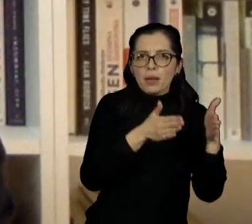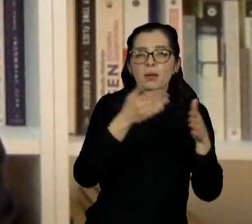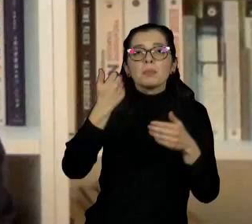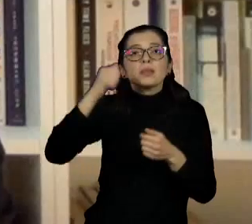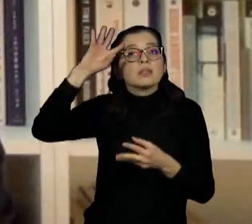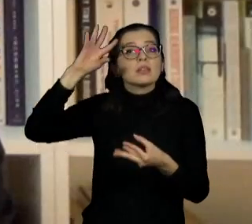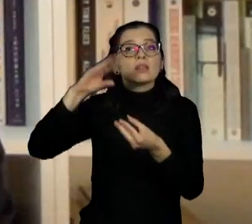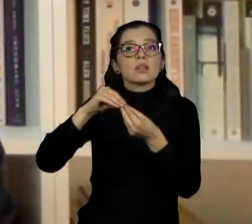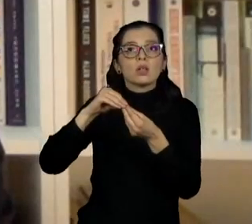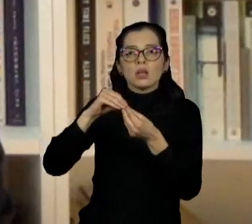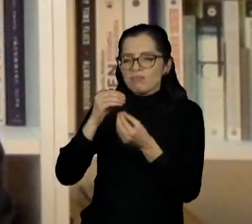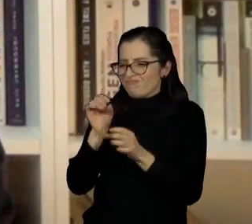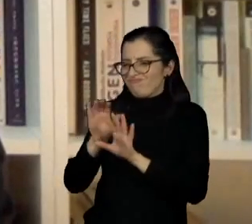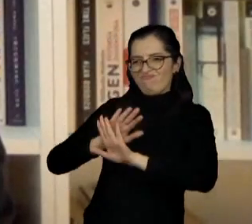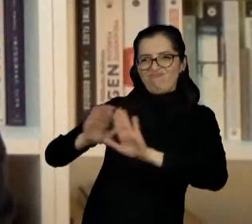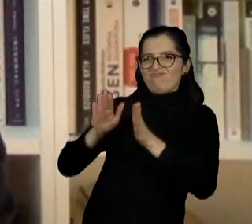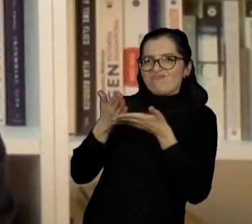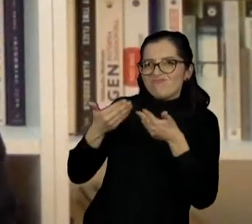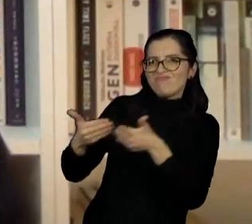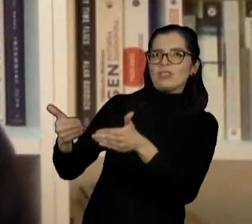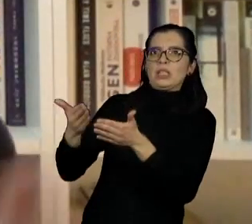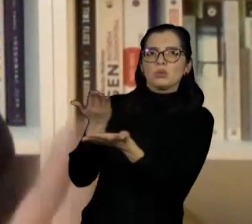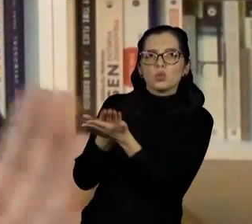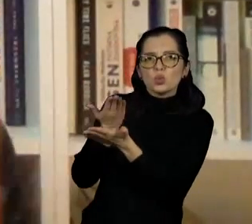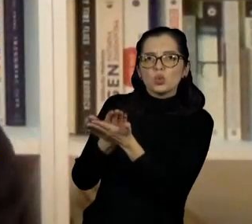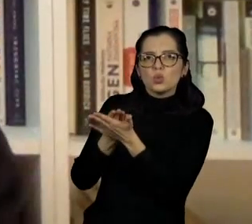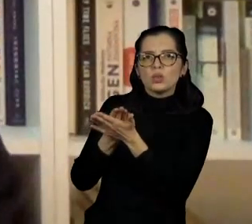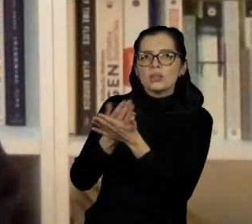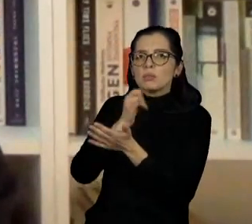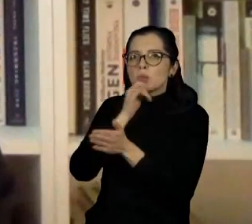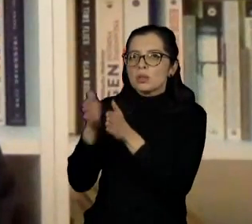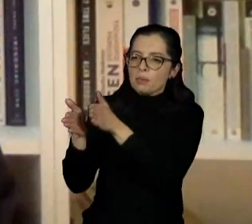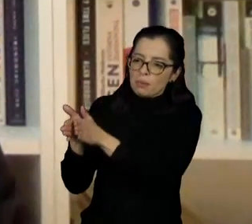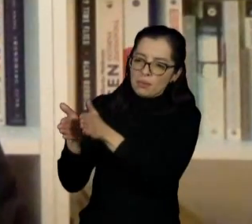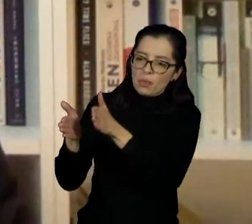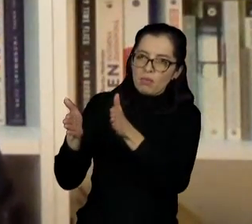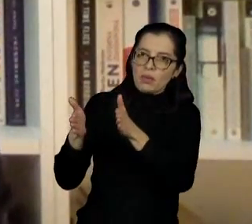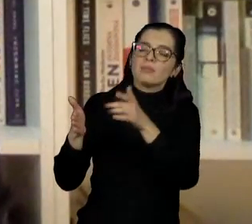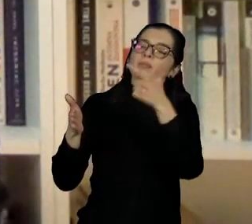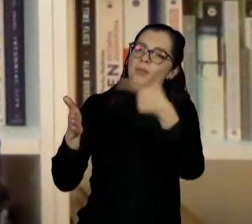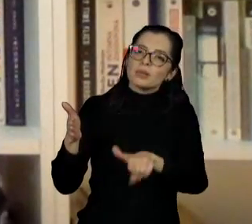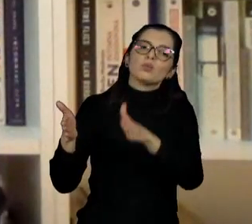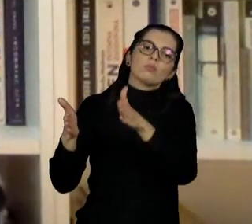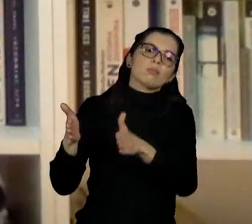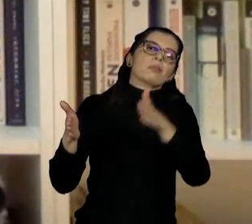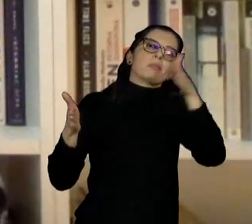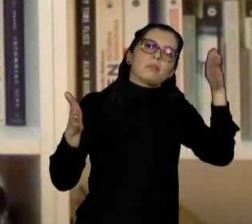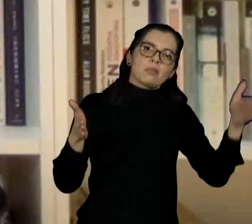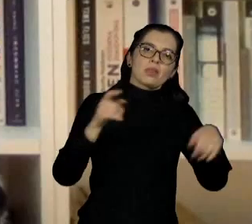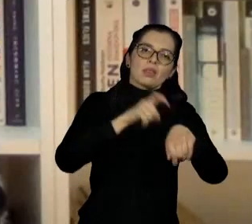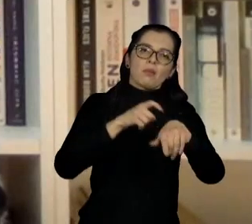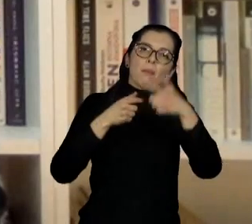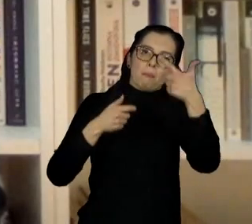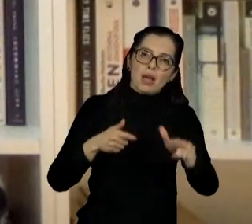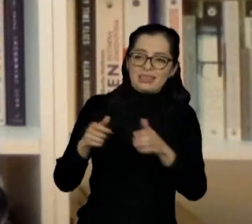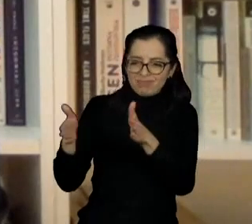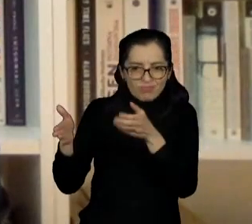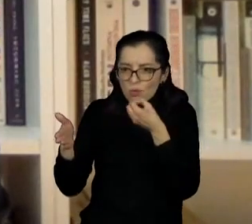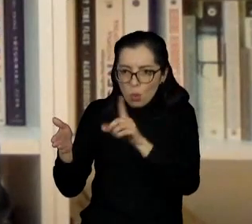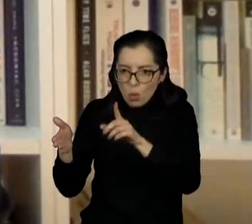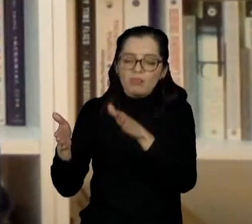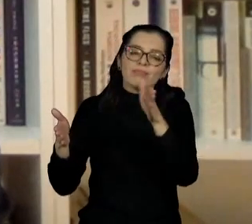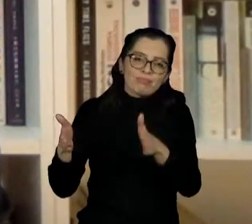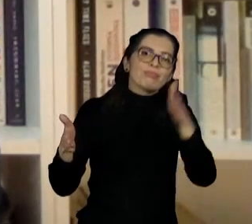do have to make a compromise because you won't have studied all the potential long-term effects of such a vaccine.